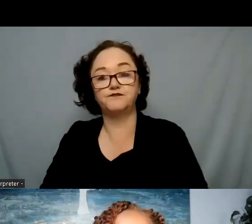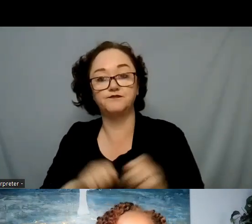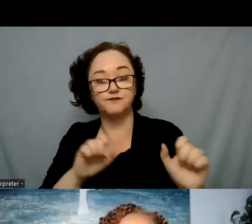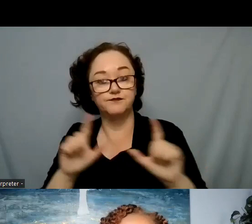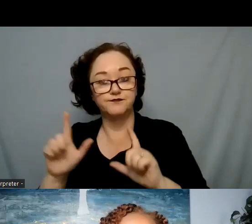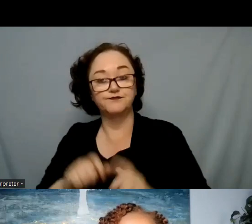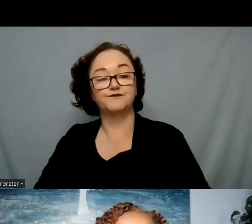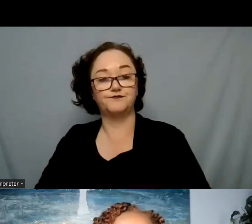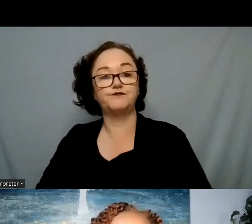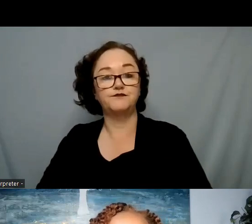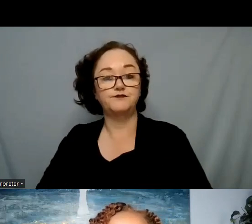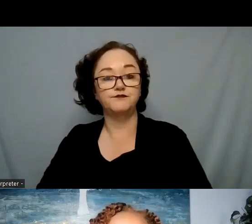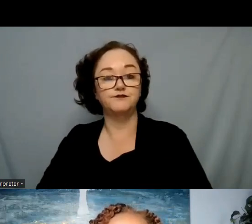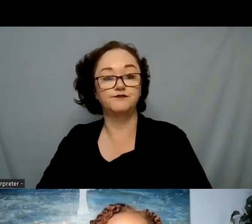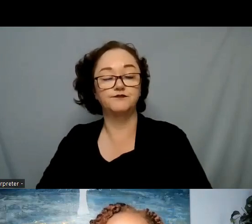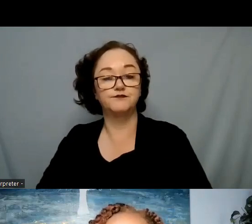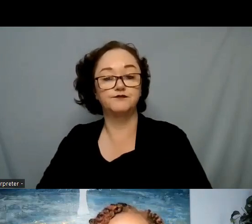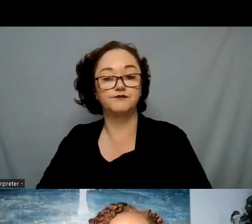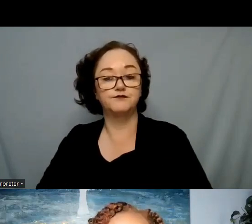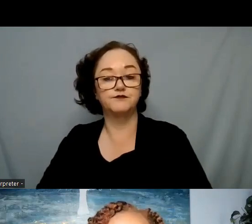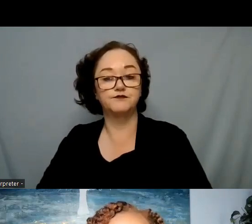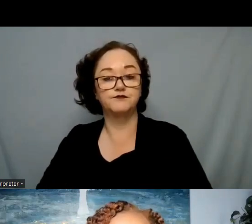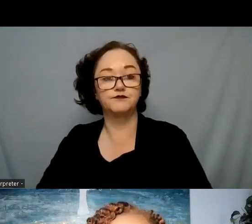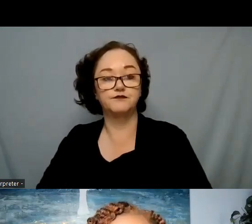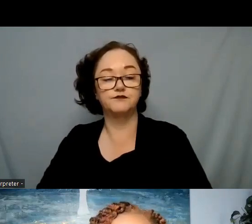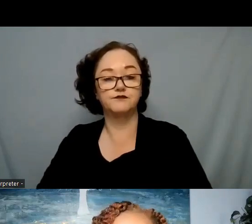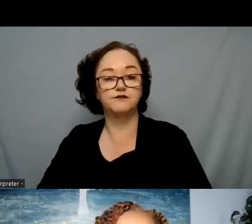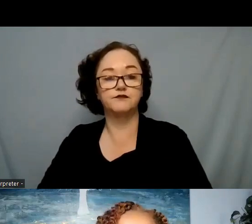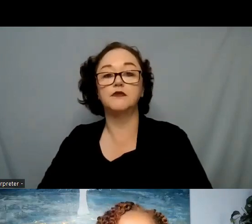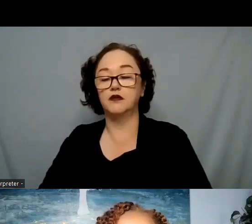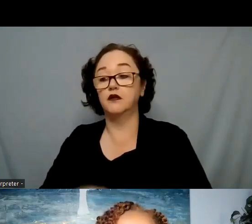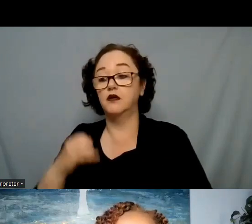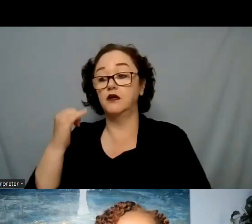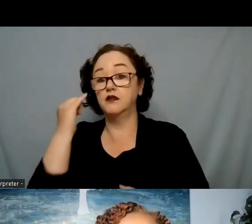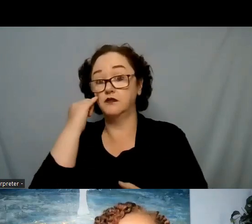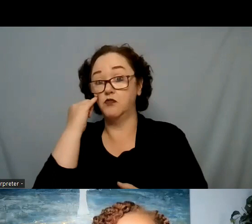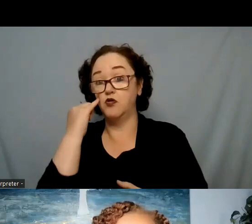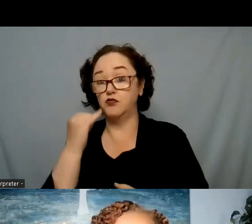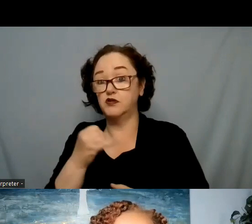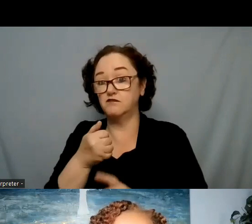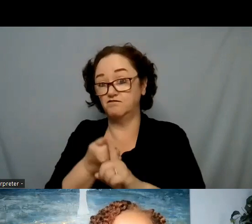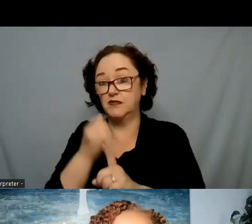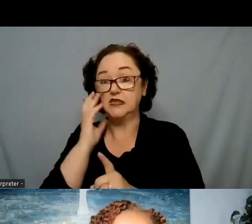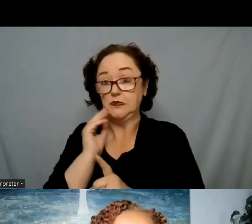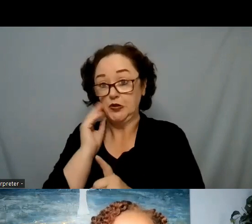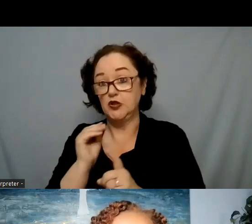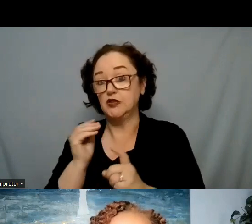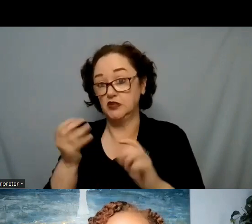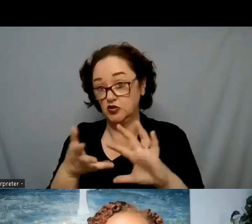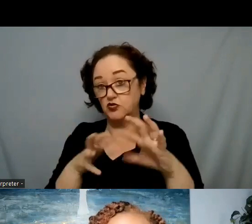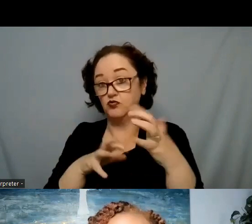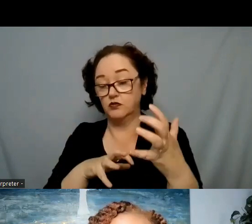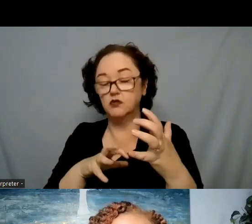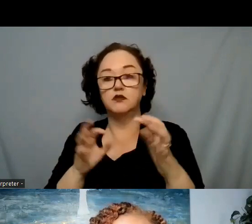all right and so in when a person is in crisis it's really important to speak